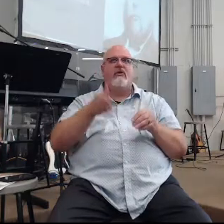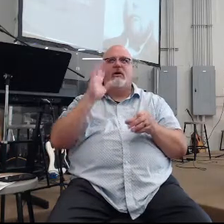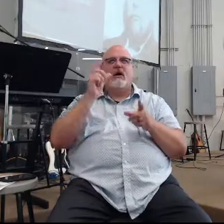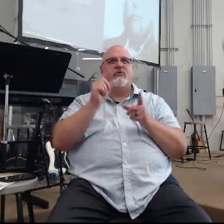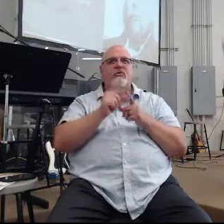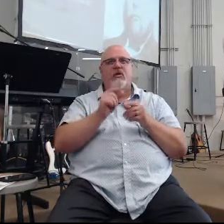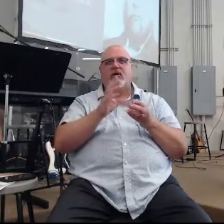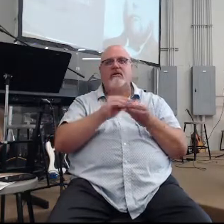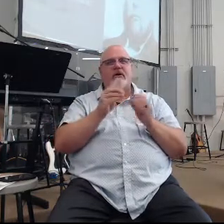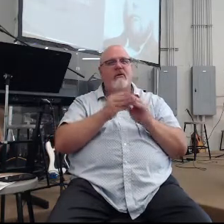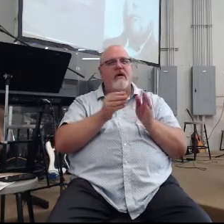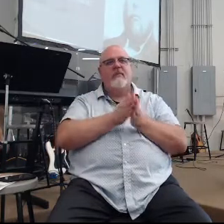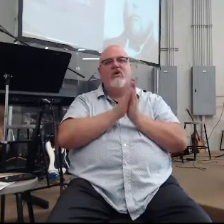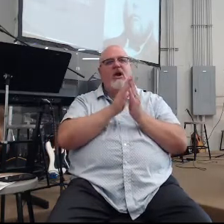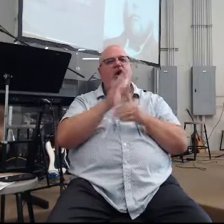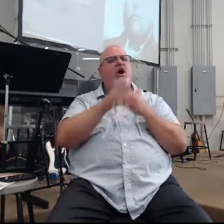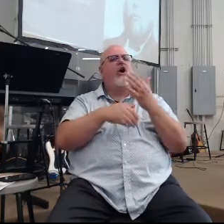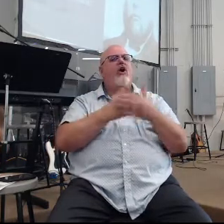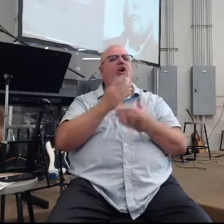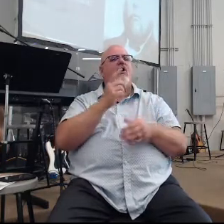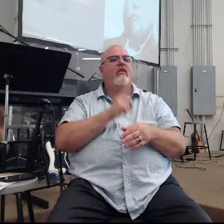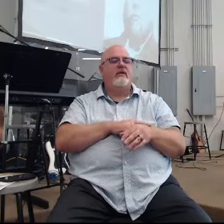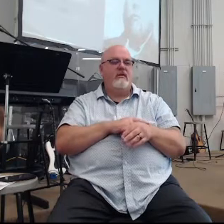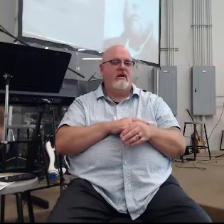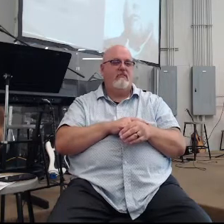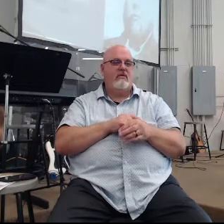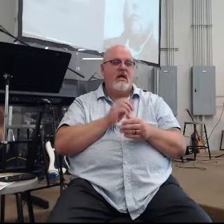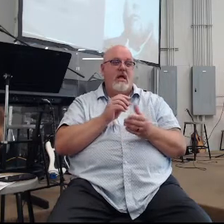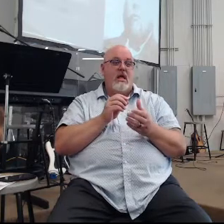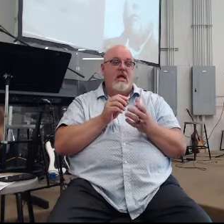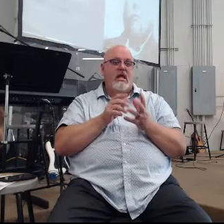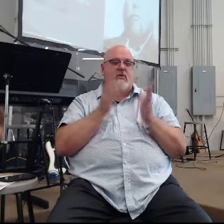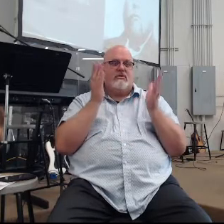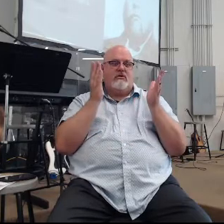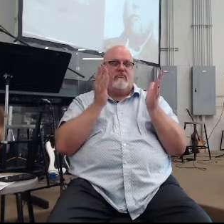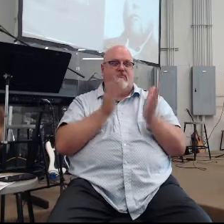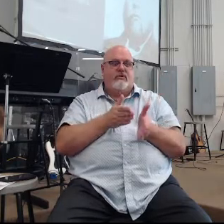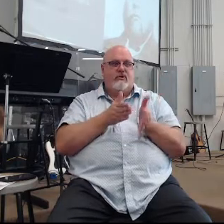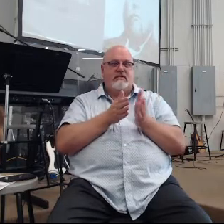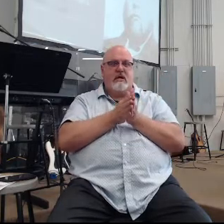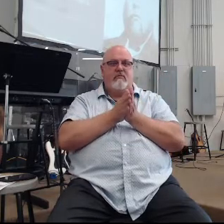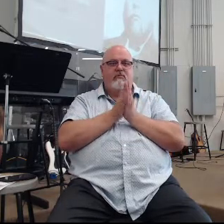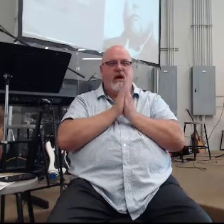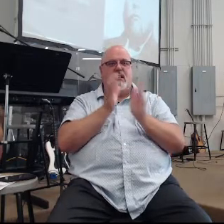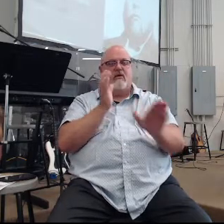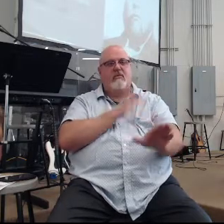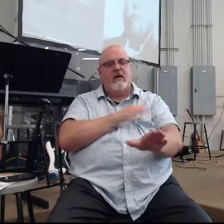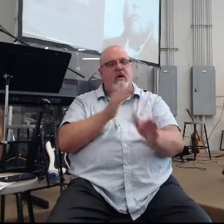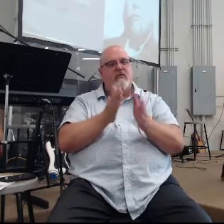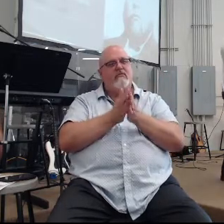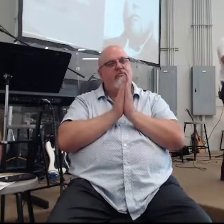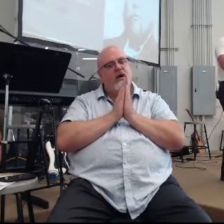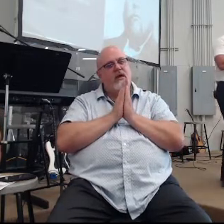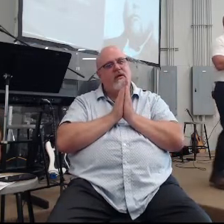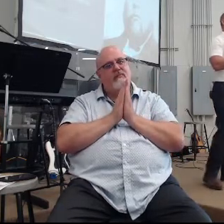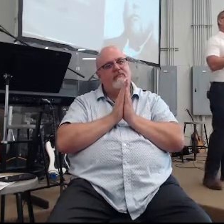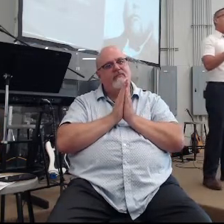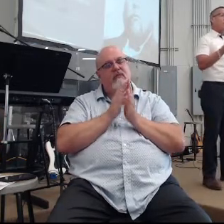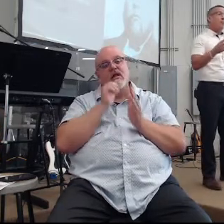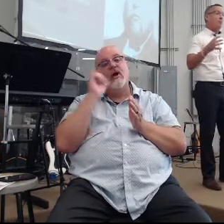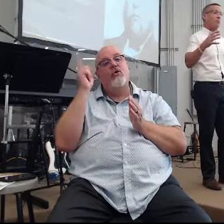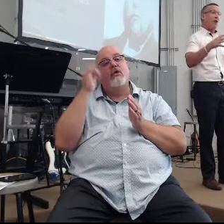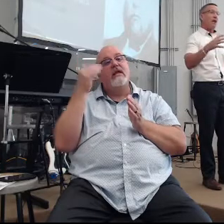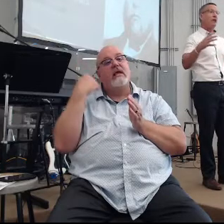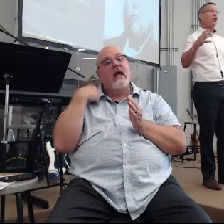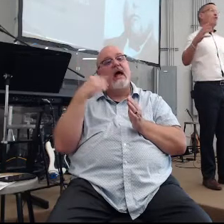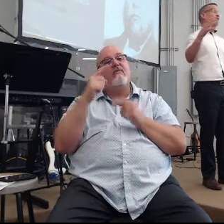talked about prayer all the time. He was so into prayer, and so into the power of prayer, that not only did he have